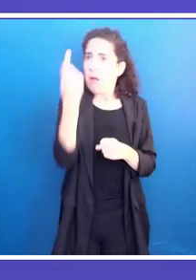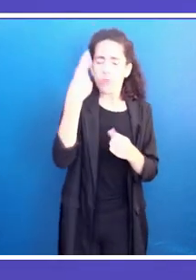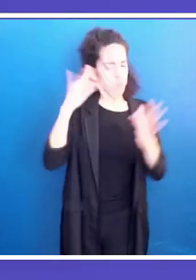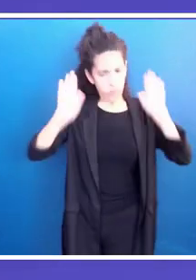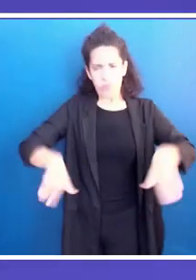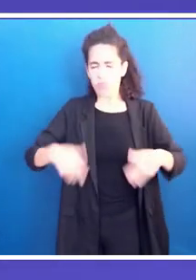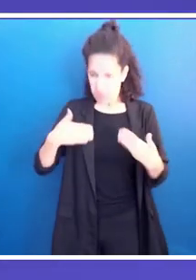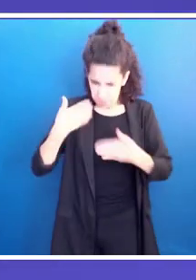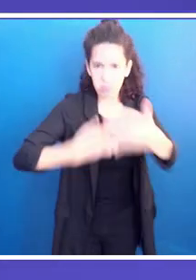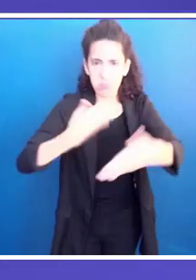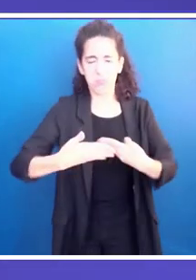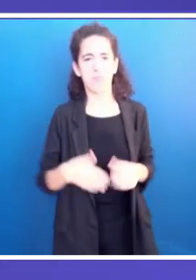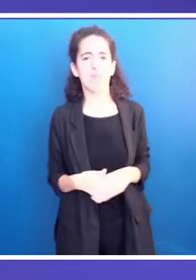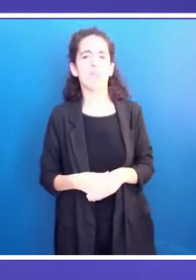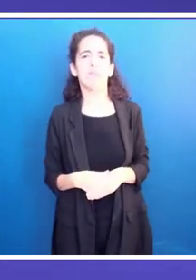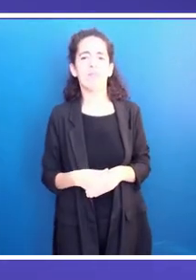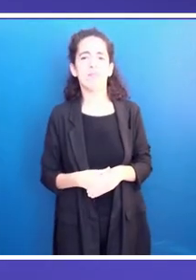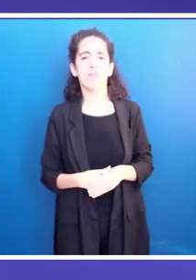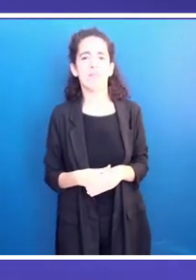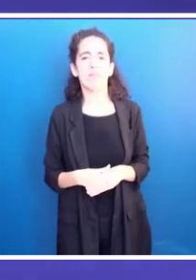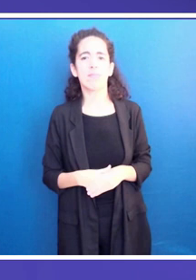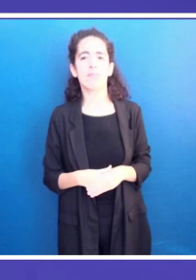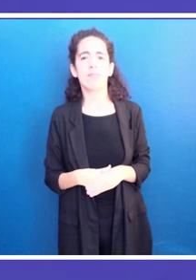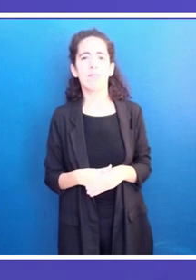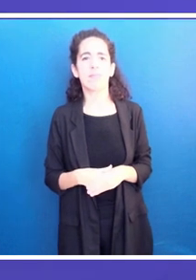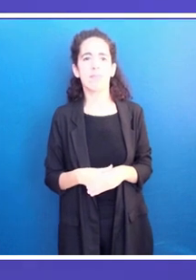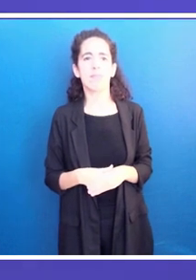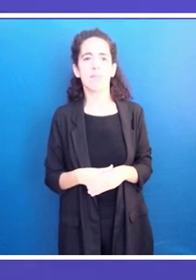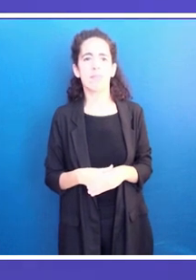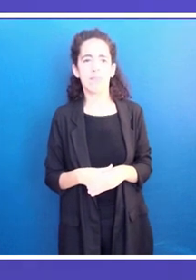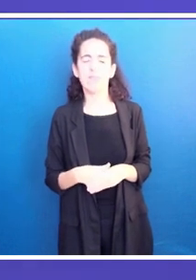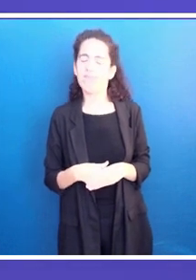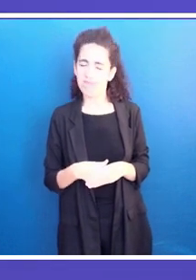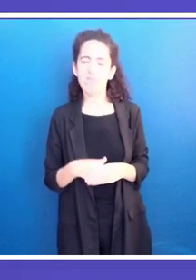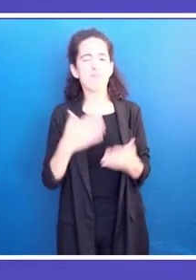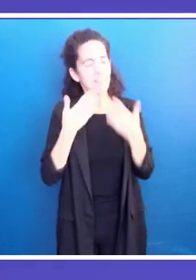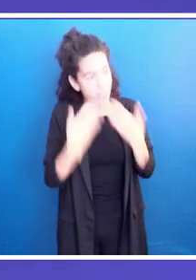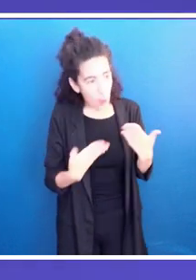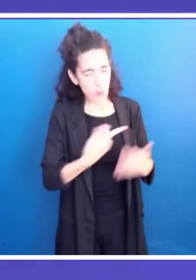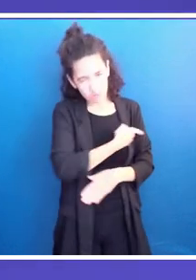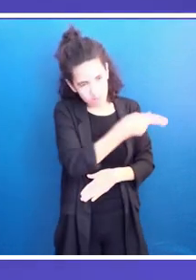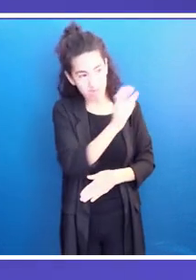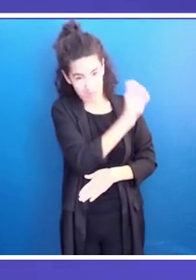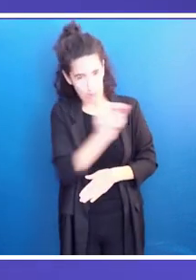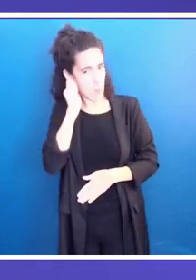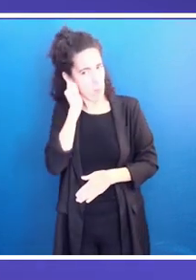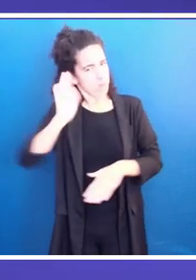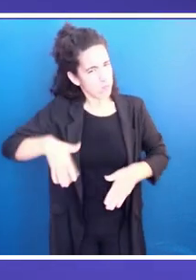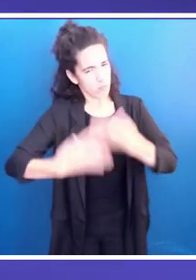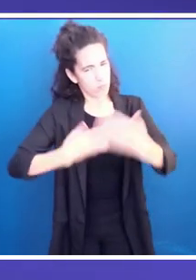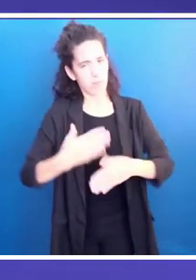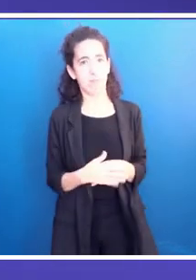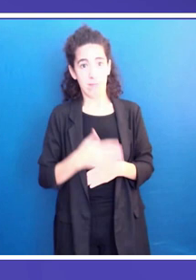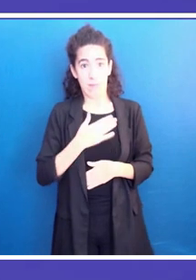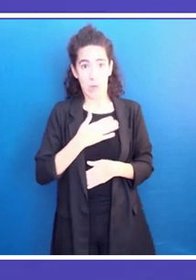Democratic Tunisia, which is a successful proof of one of the successful revolutions of the Arab Spring.